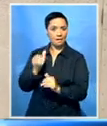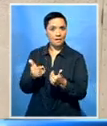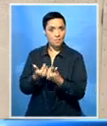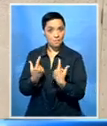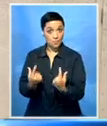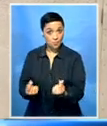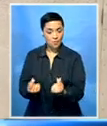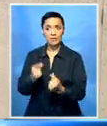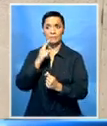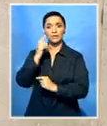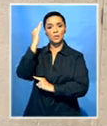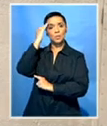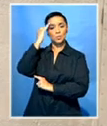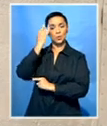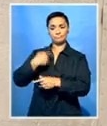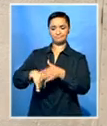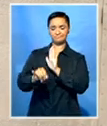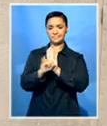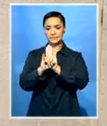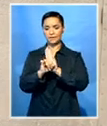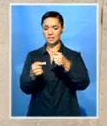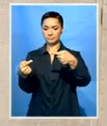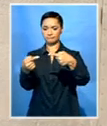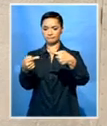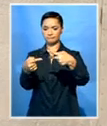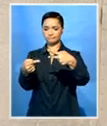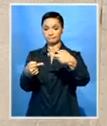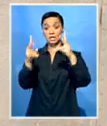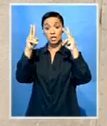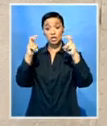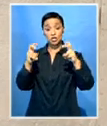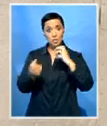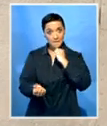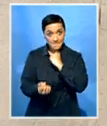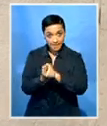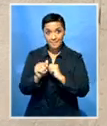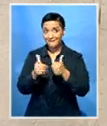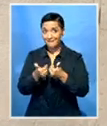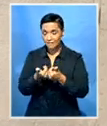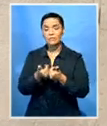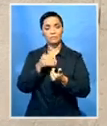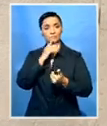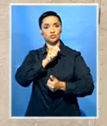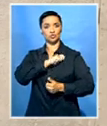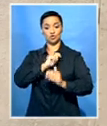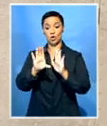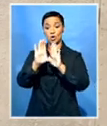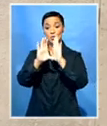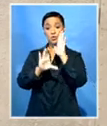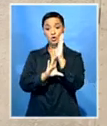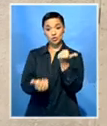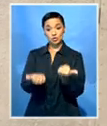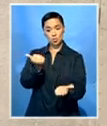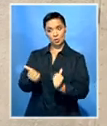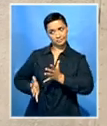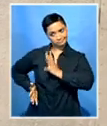always intelligently diagnosed that the situation could arrive at a position where the Constitutional Court hears